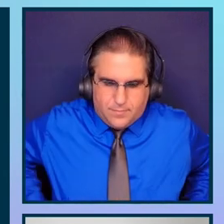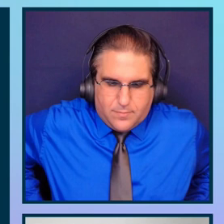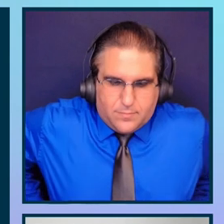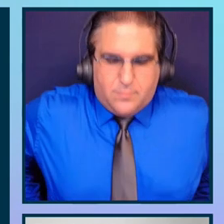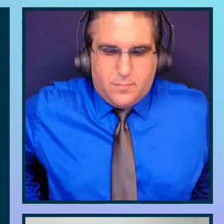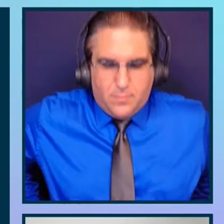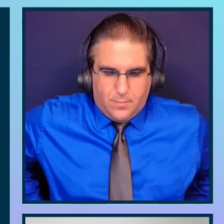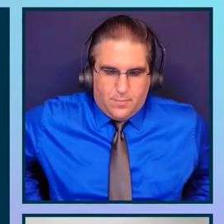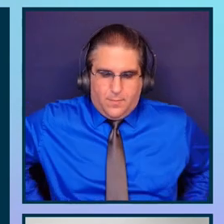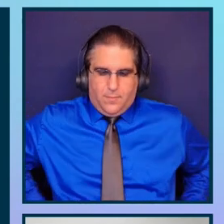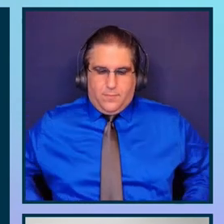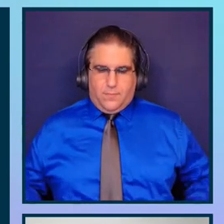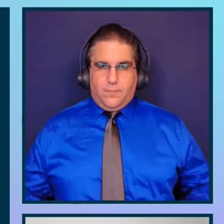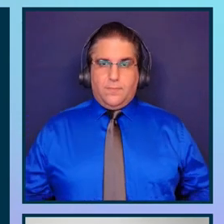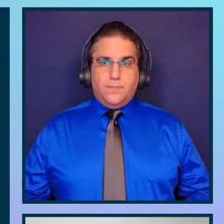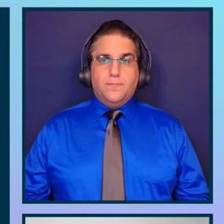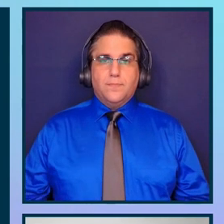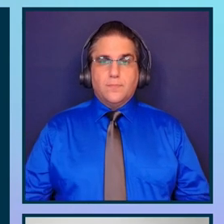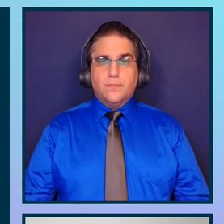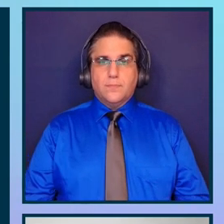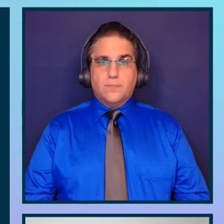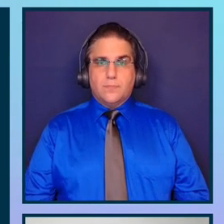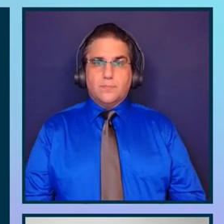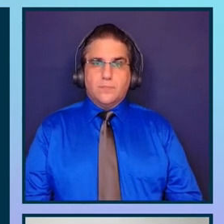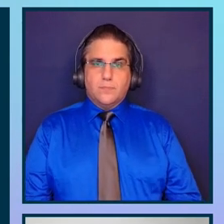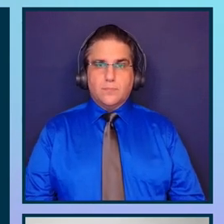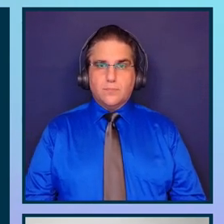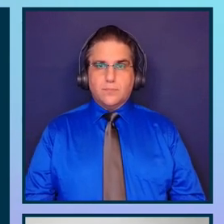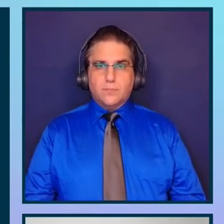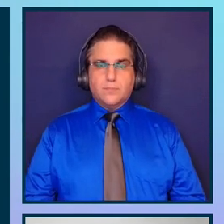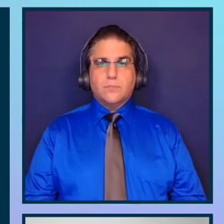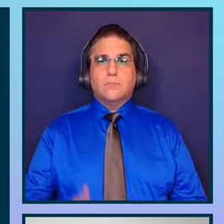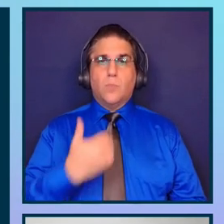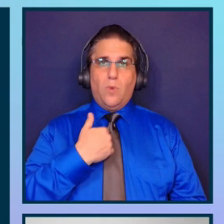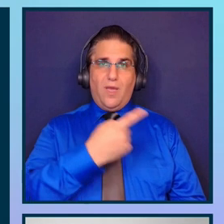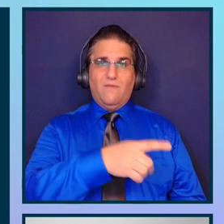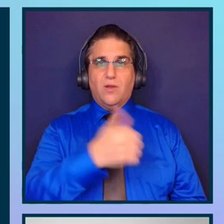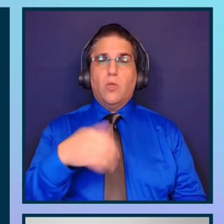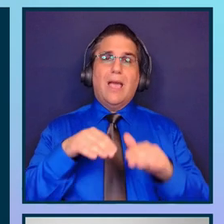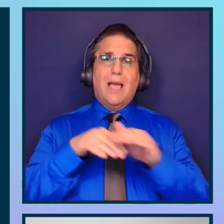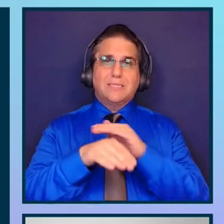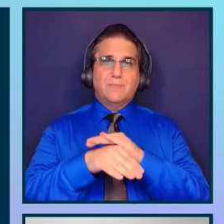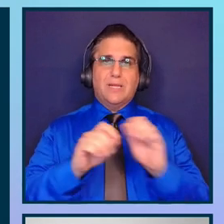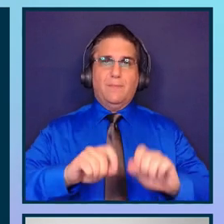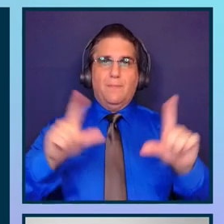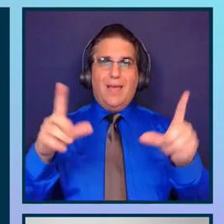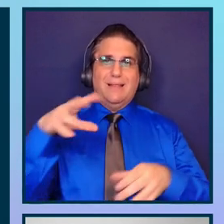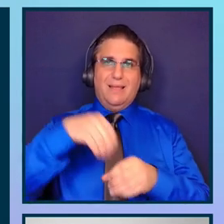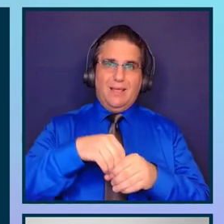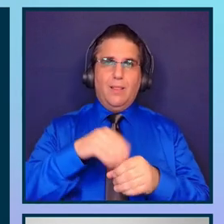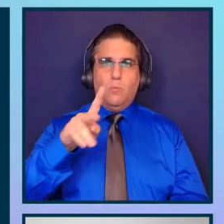As well, there is an accessibility panel built-in in the browsers.